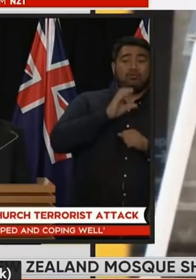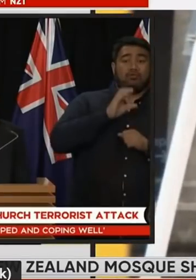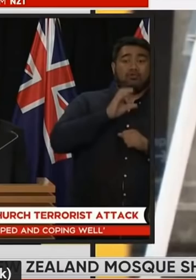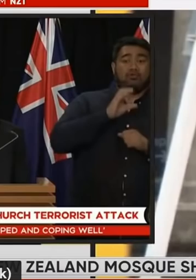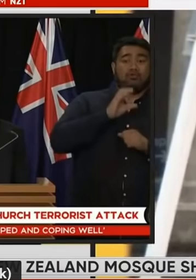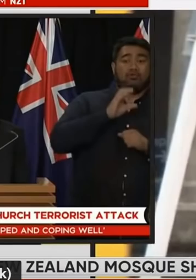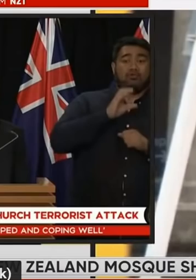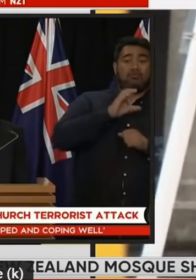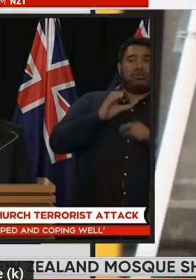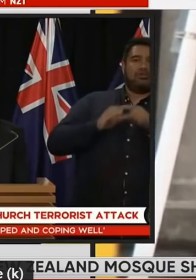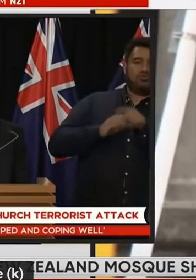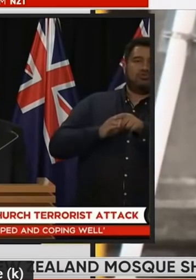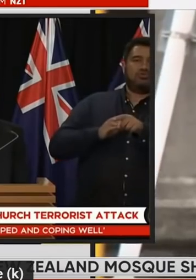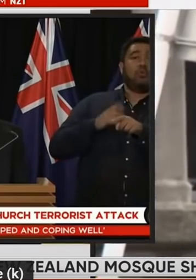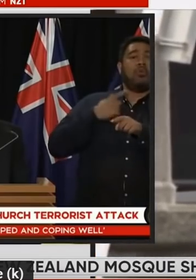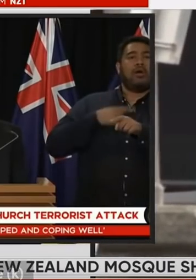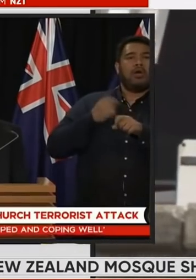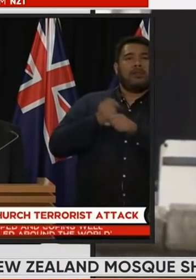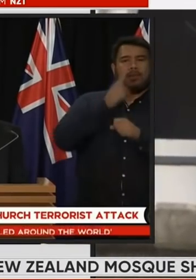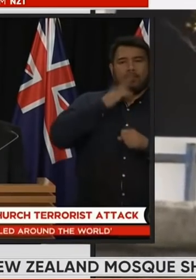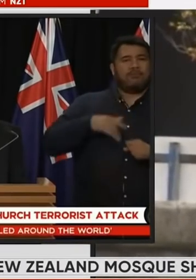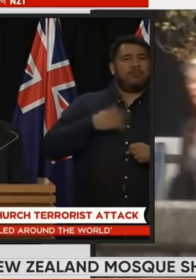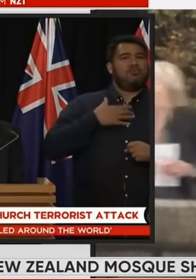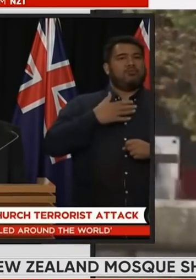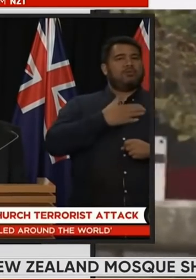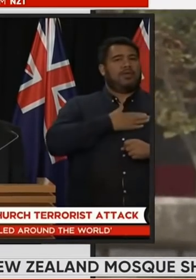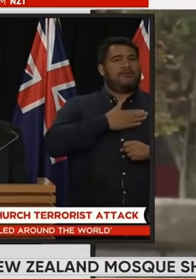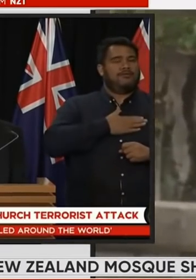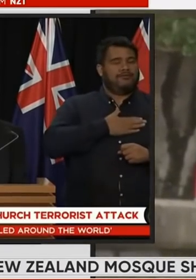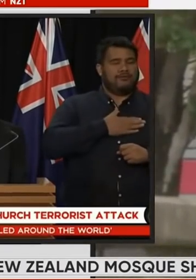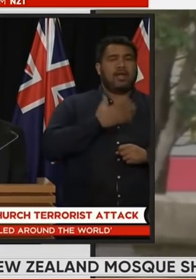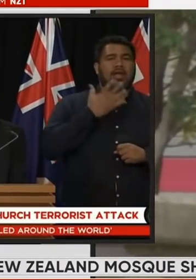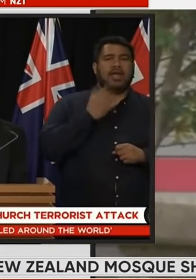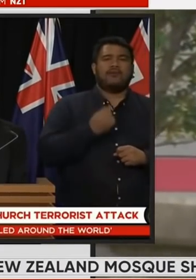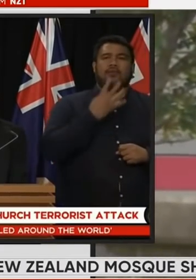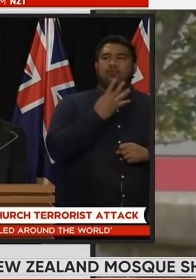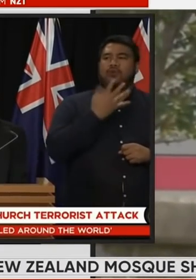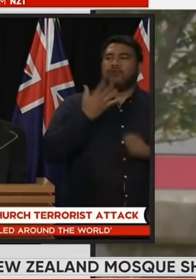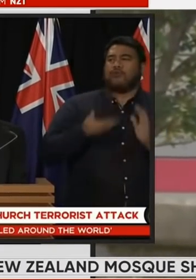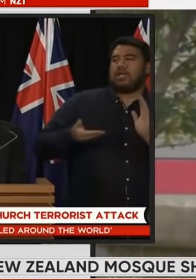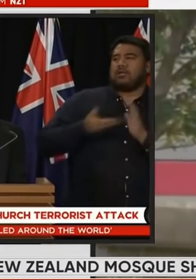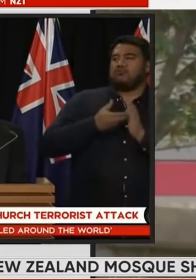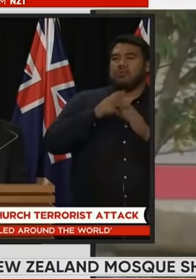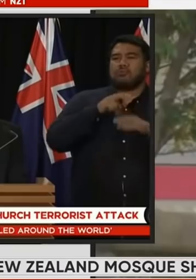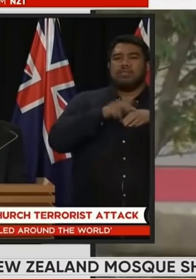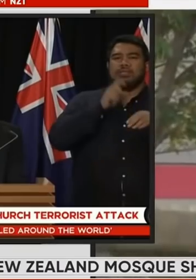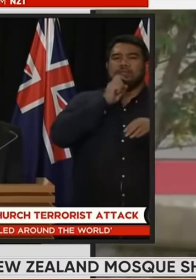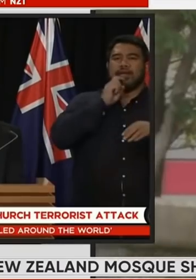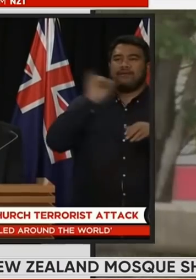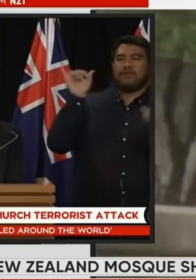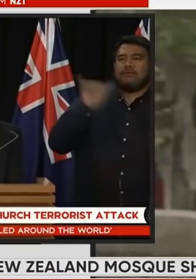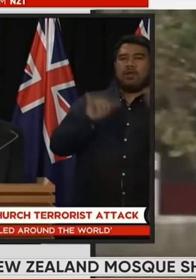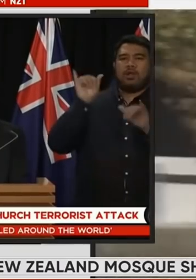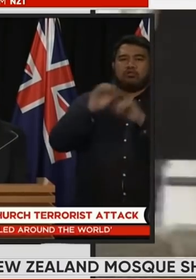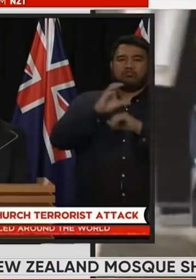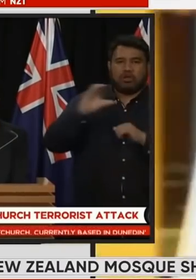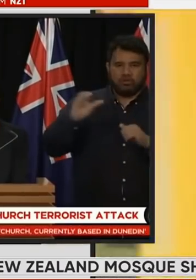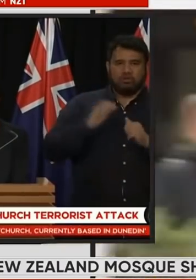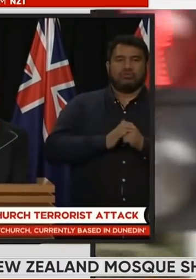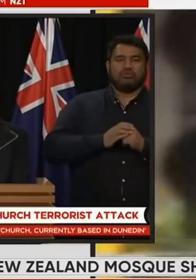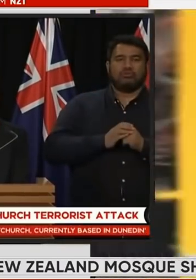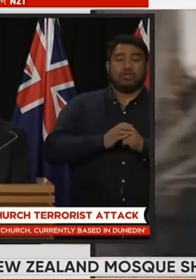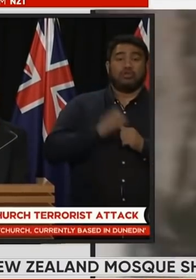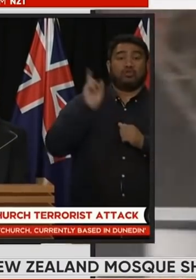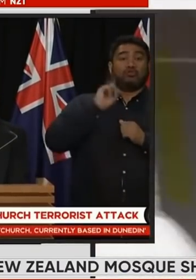gonna be driving around they have flown in 45 additional police staff to christchurch with a further 80 staff